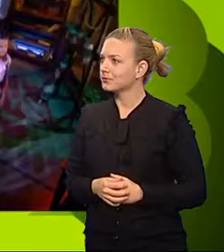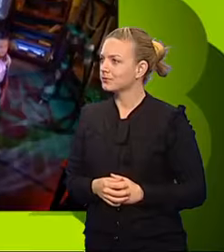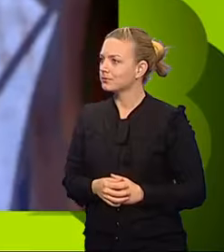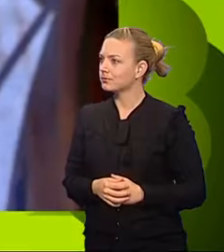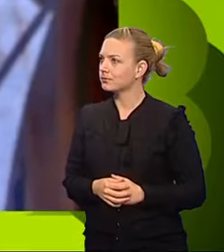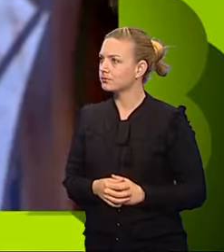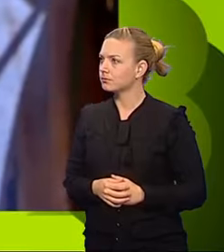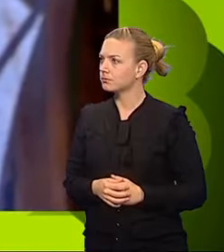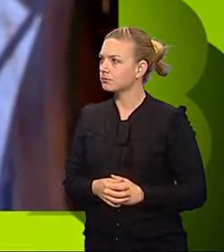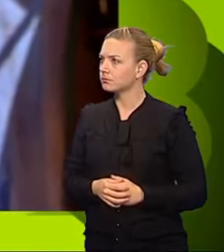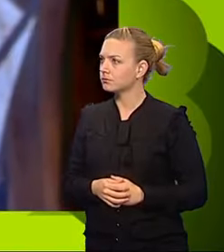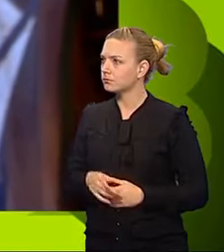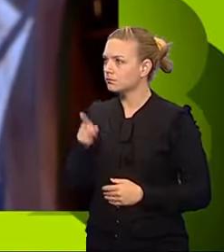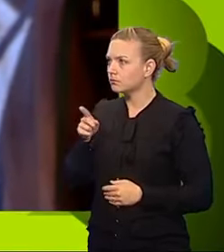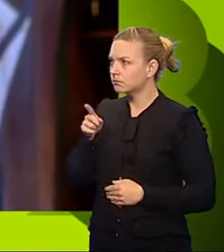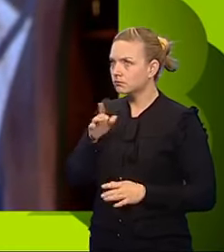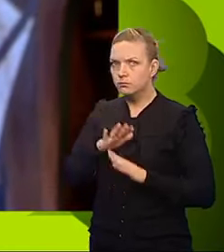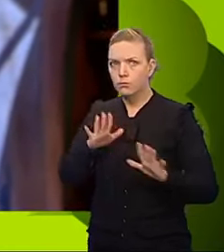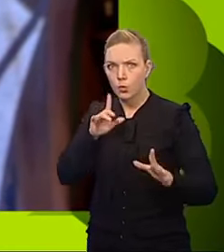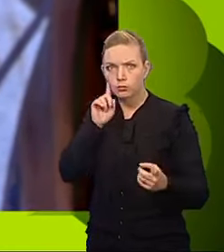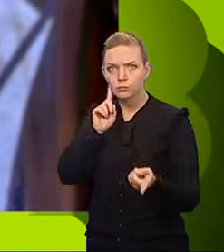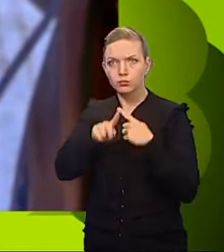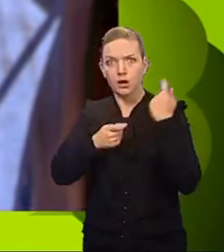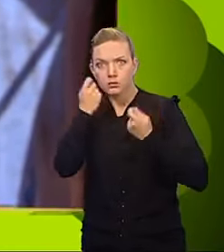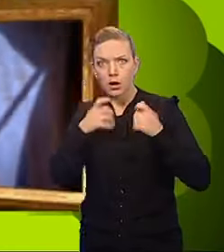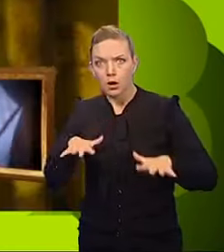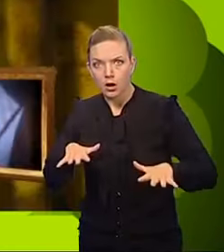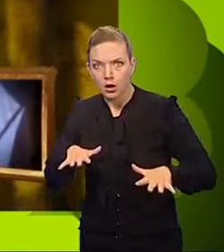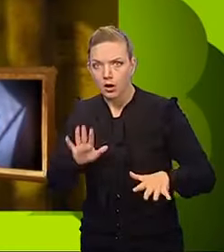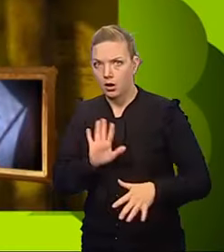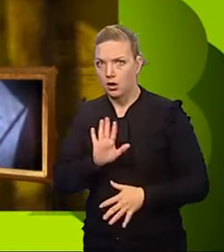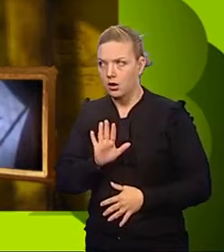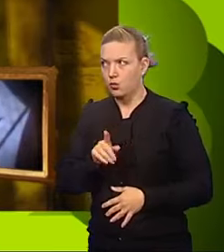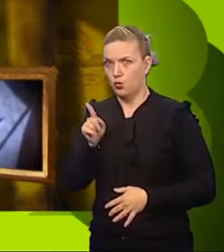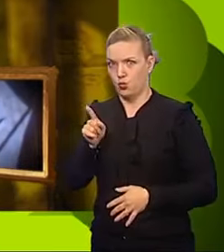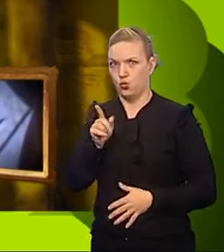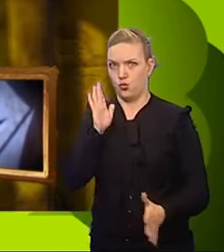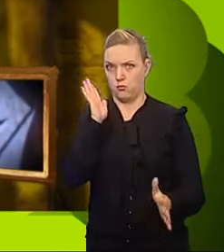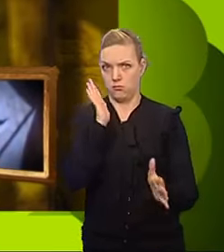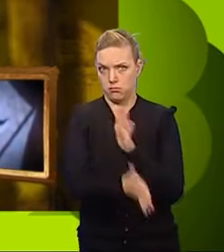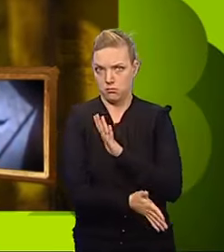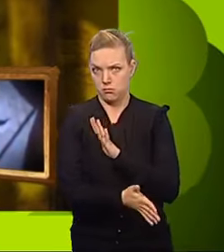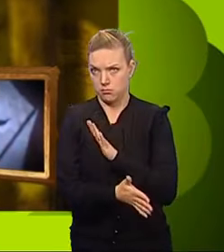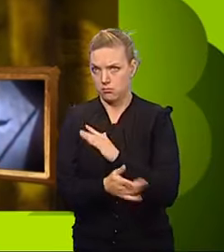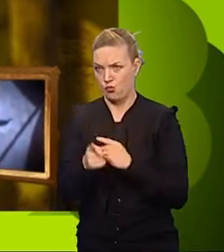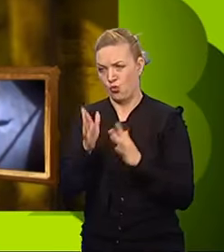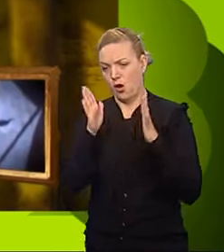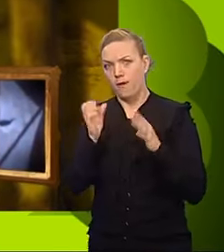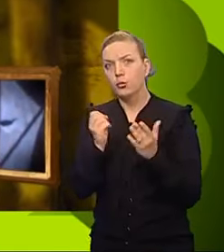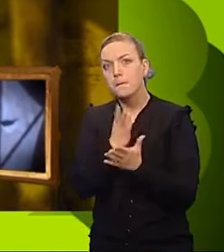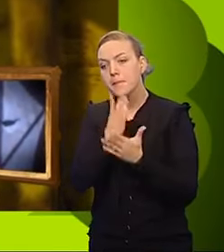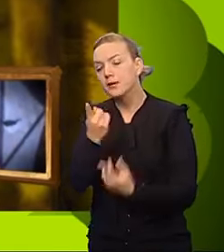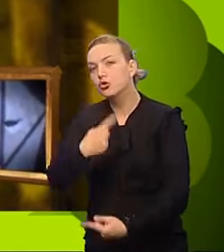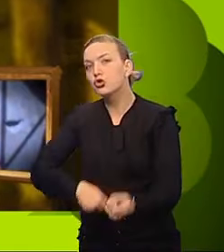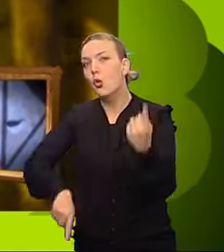Florence. Do not react. You are the saboteur. It is your job to ensure your